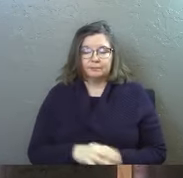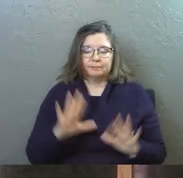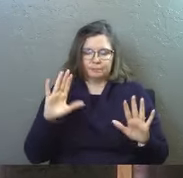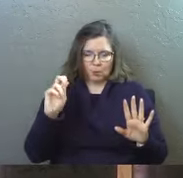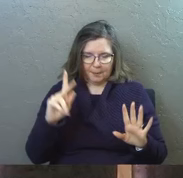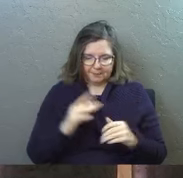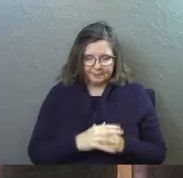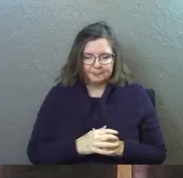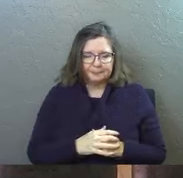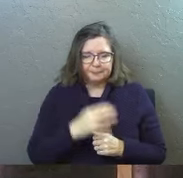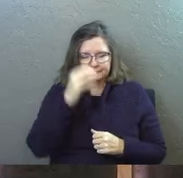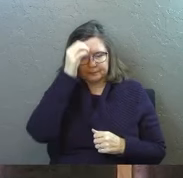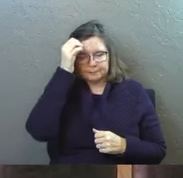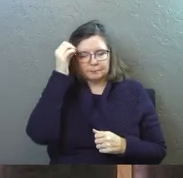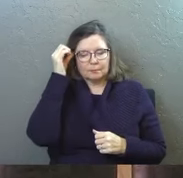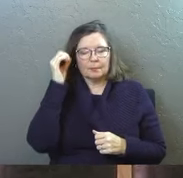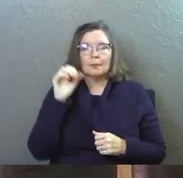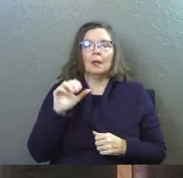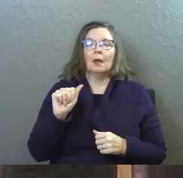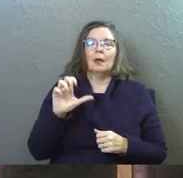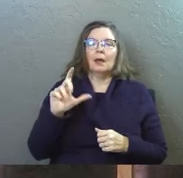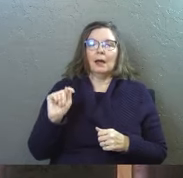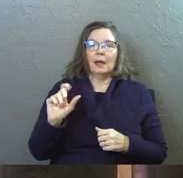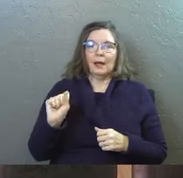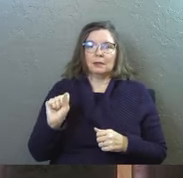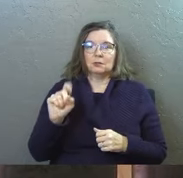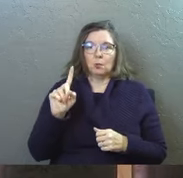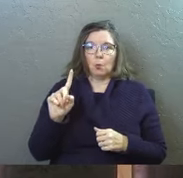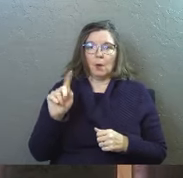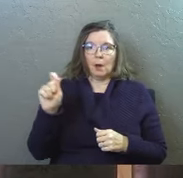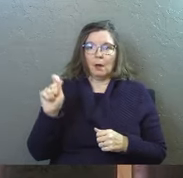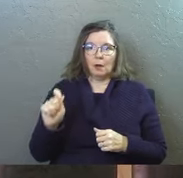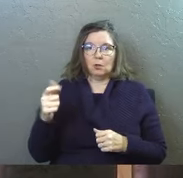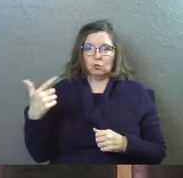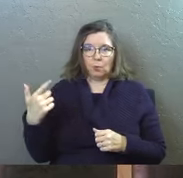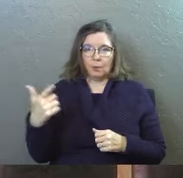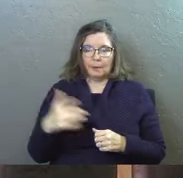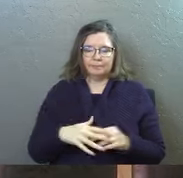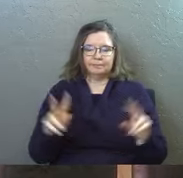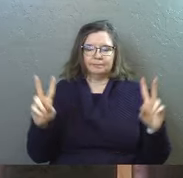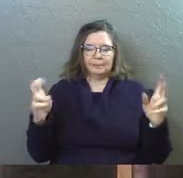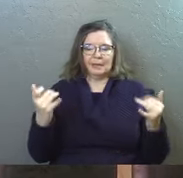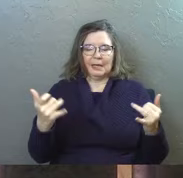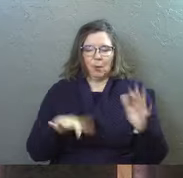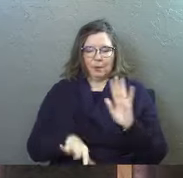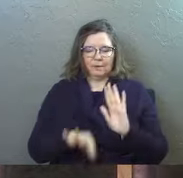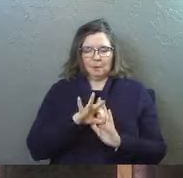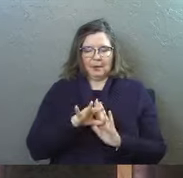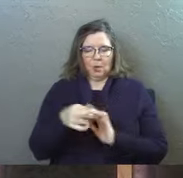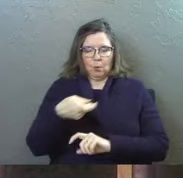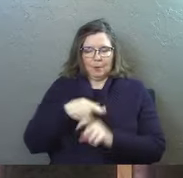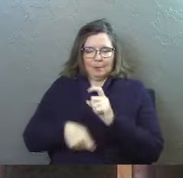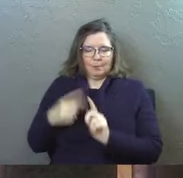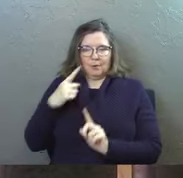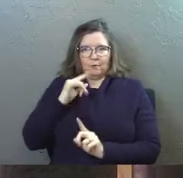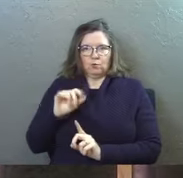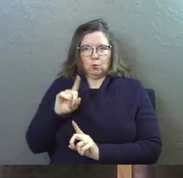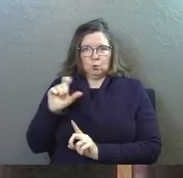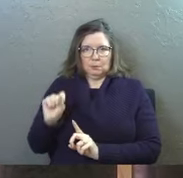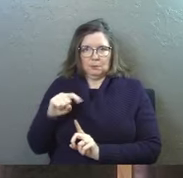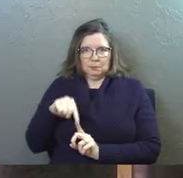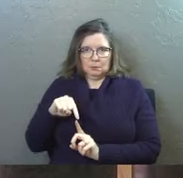Okay. Acts 1 21 So now we must choose a replacement for Judas Peter says